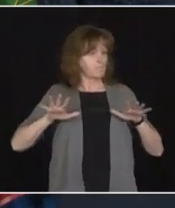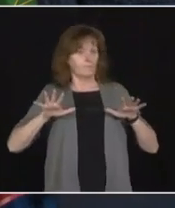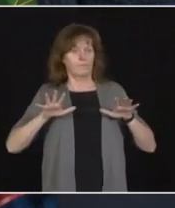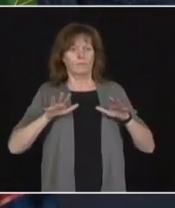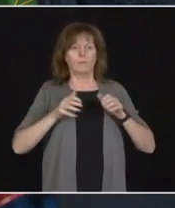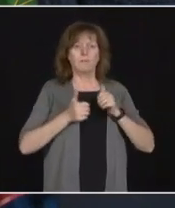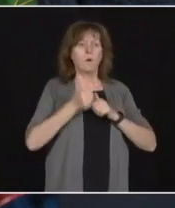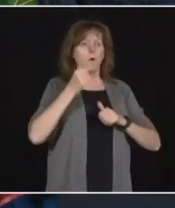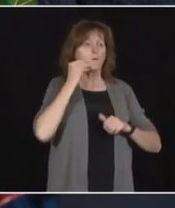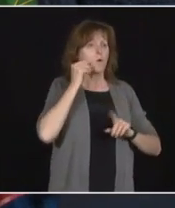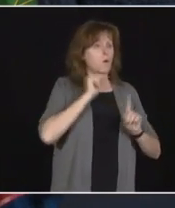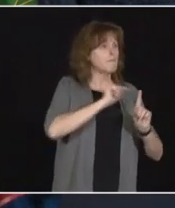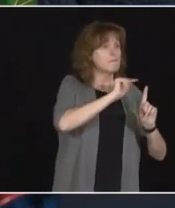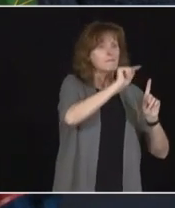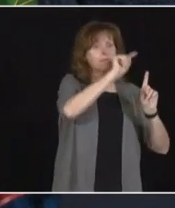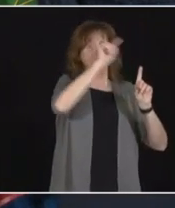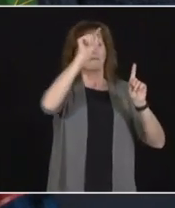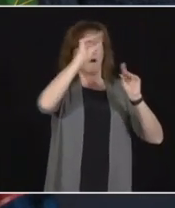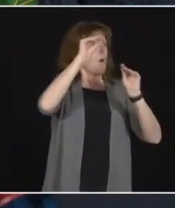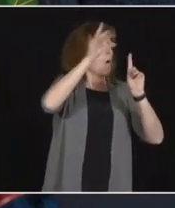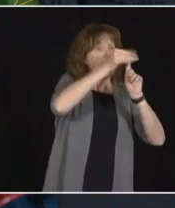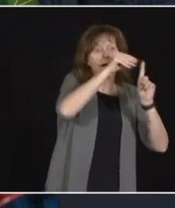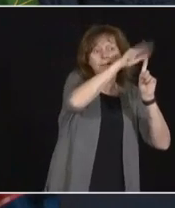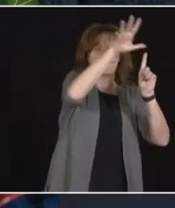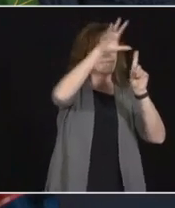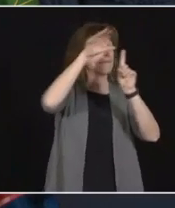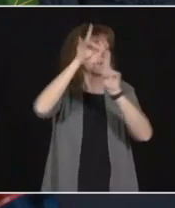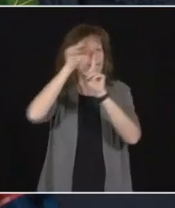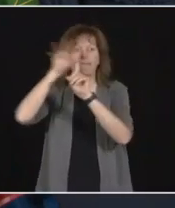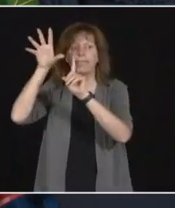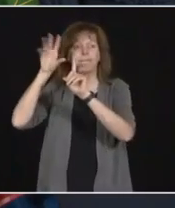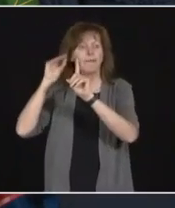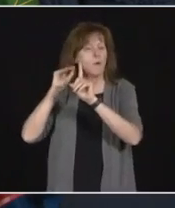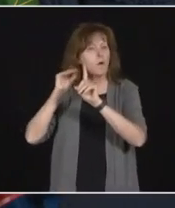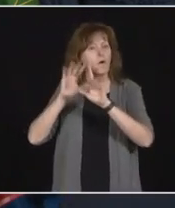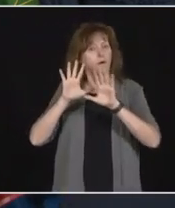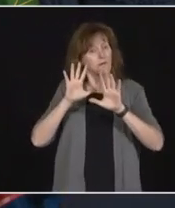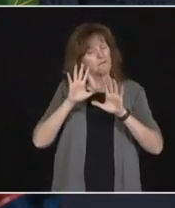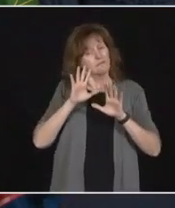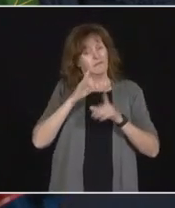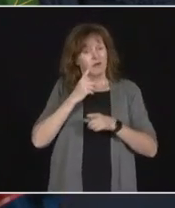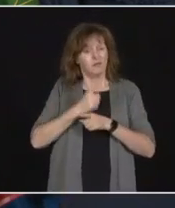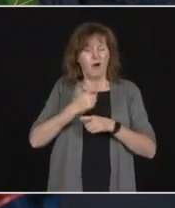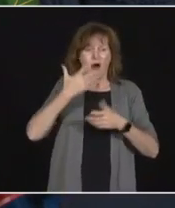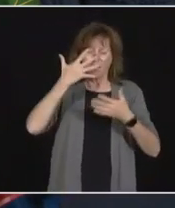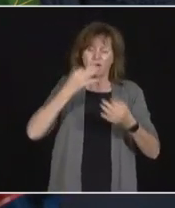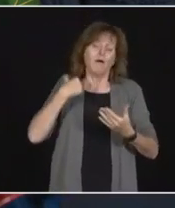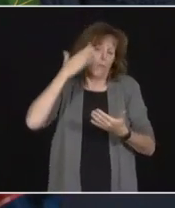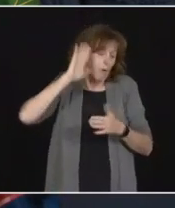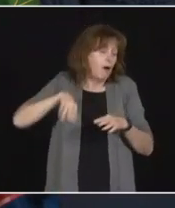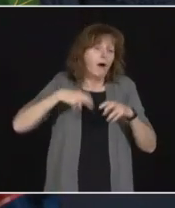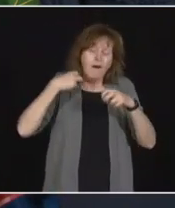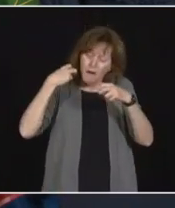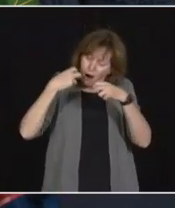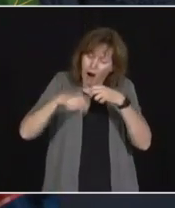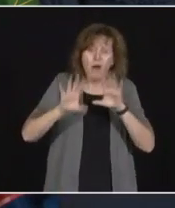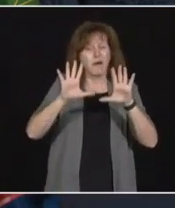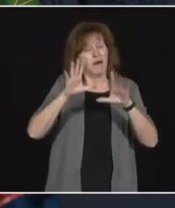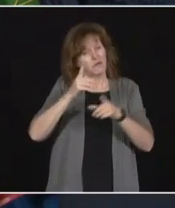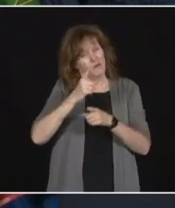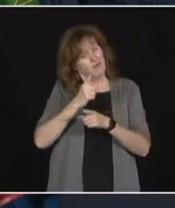decision, as hard as it was, was the right decision. Together, we have saved countless lives.